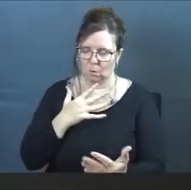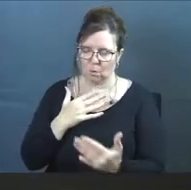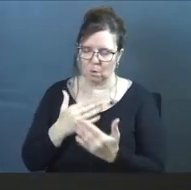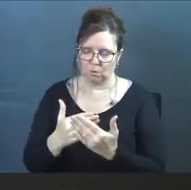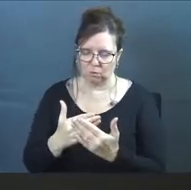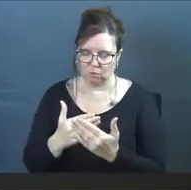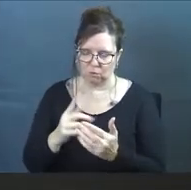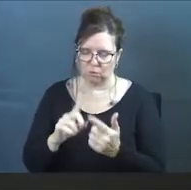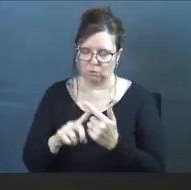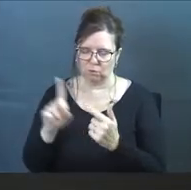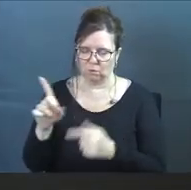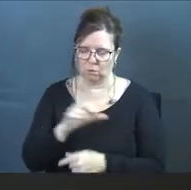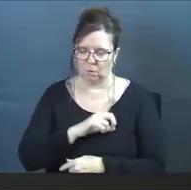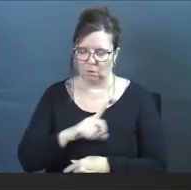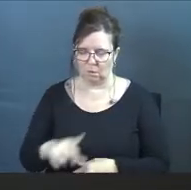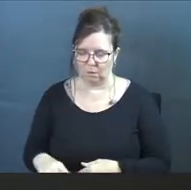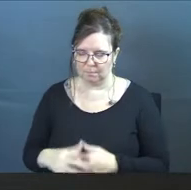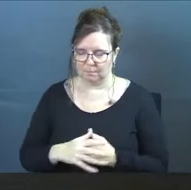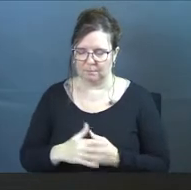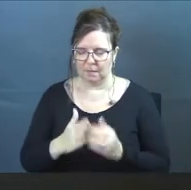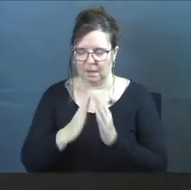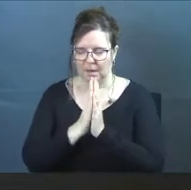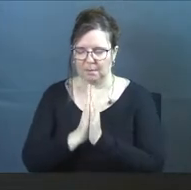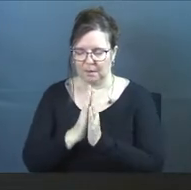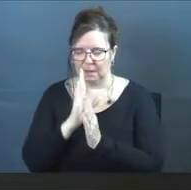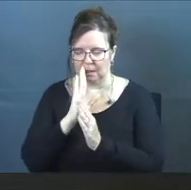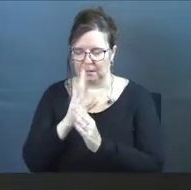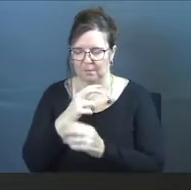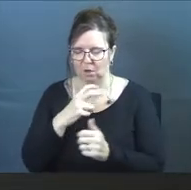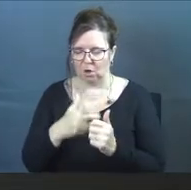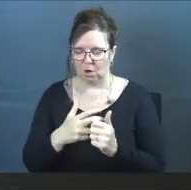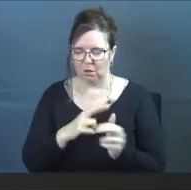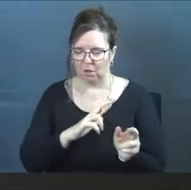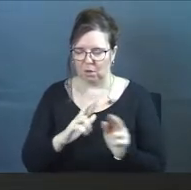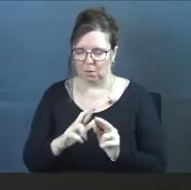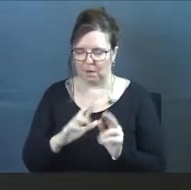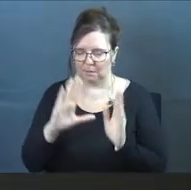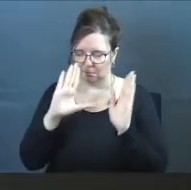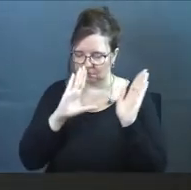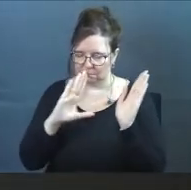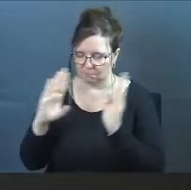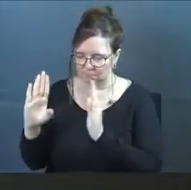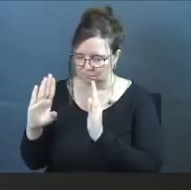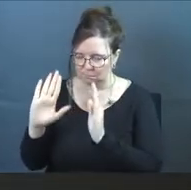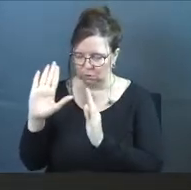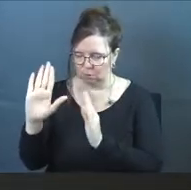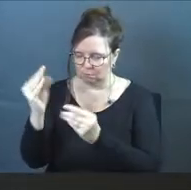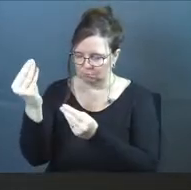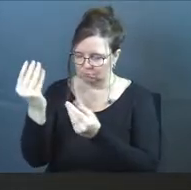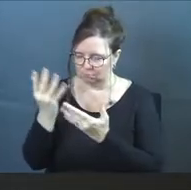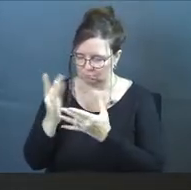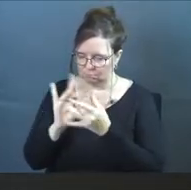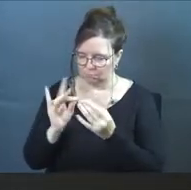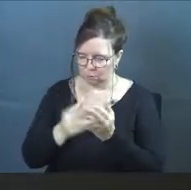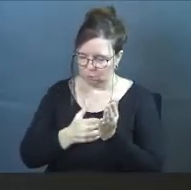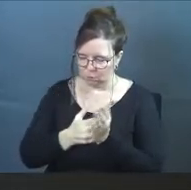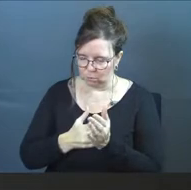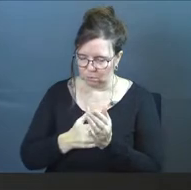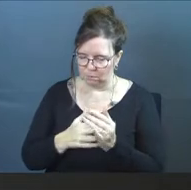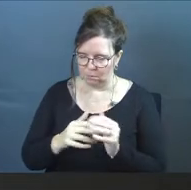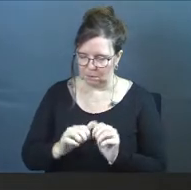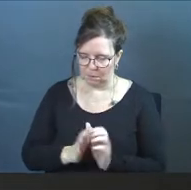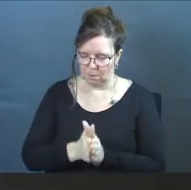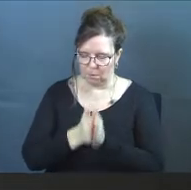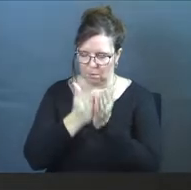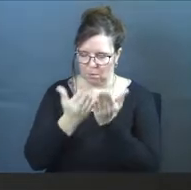to you, Lord. Lord, I'm praying that there would just be hearts that are ready to hear your truth, Lord, as we